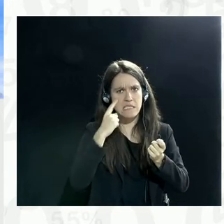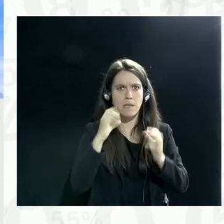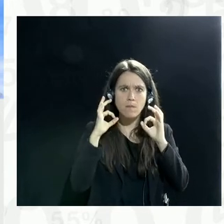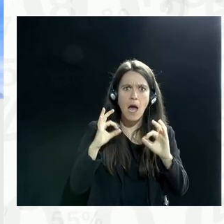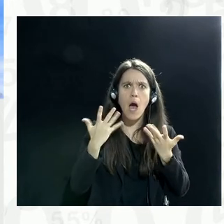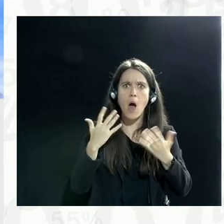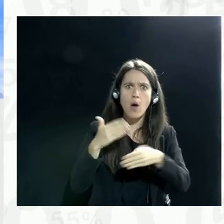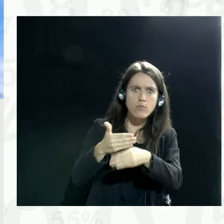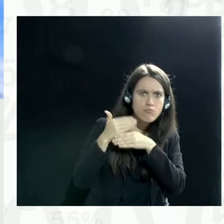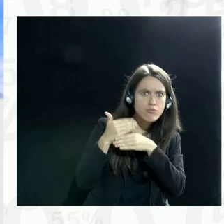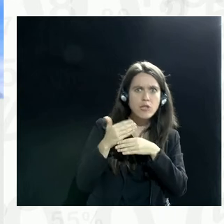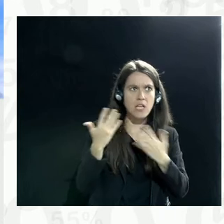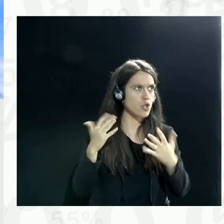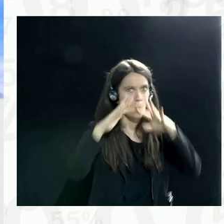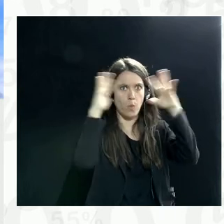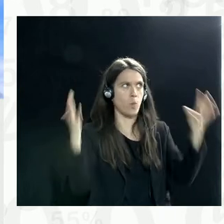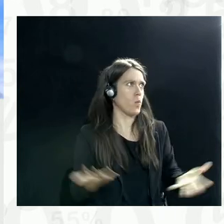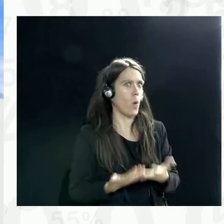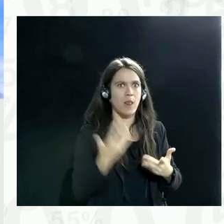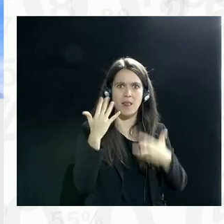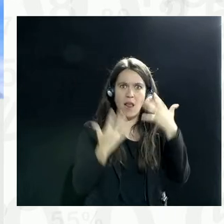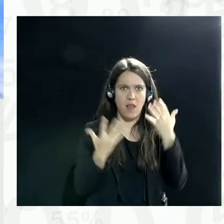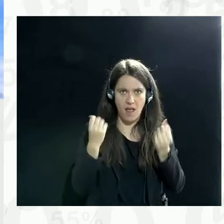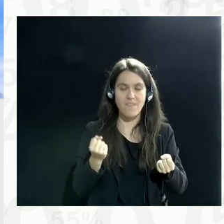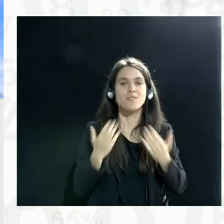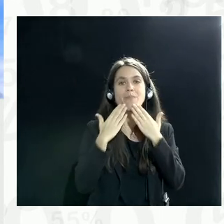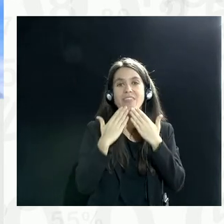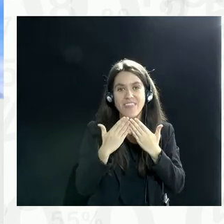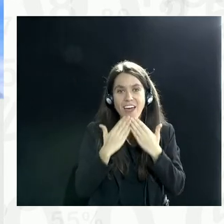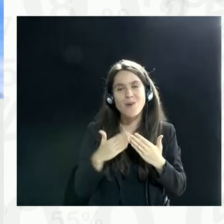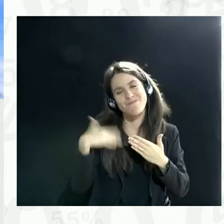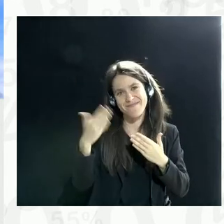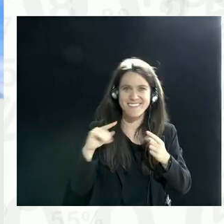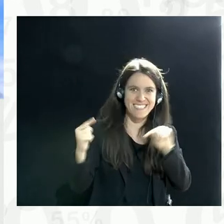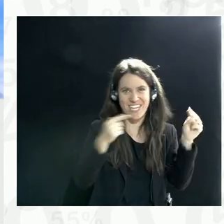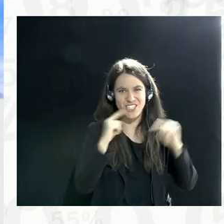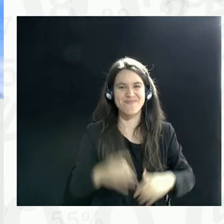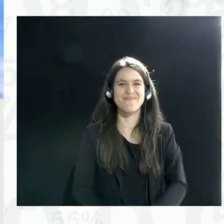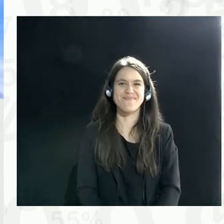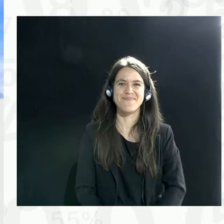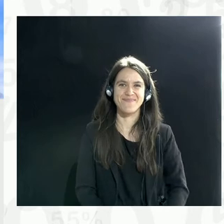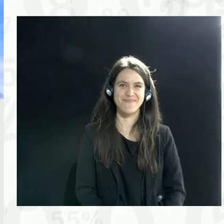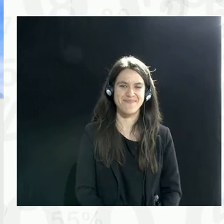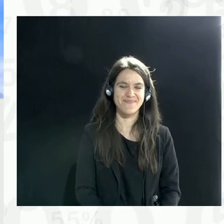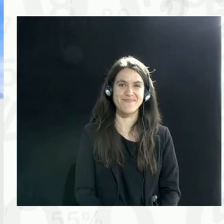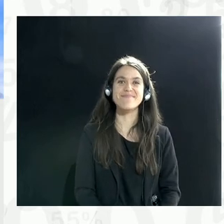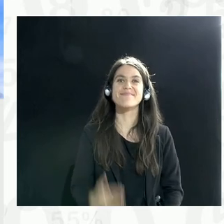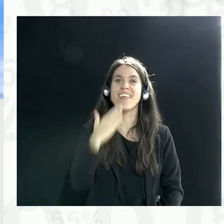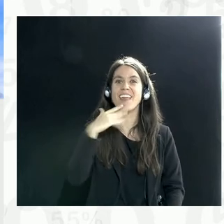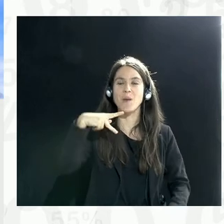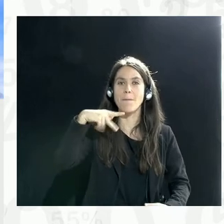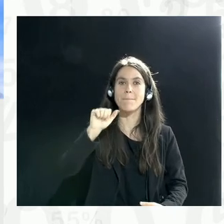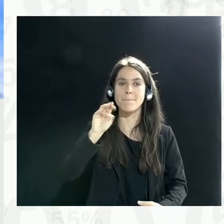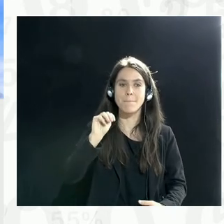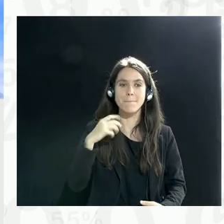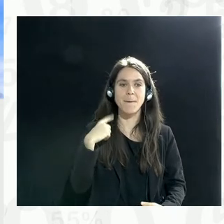authorities in the world right now. So, thank you, and I look forward to the discussion. Thank you, Pam. The privacy issues,